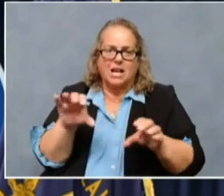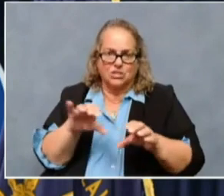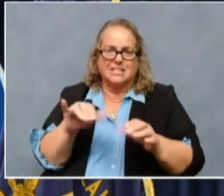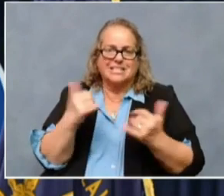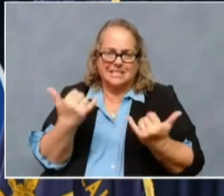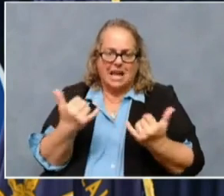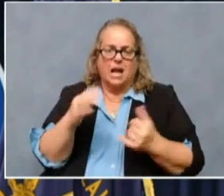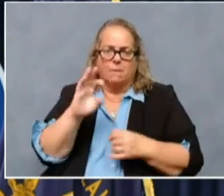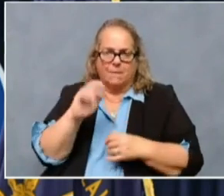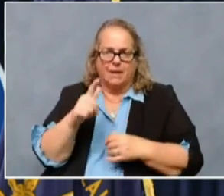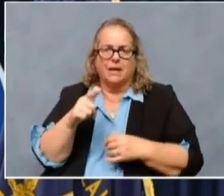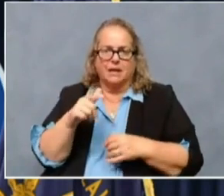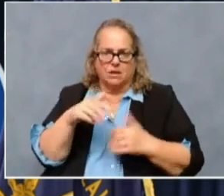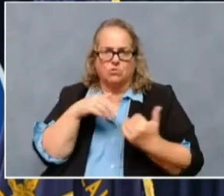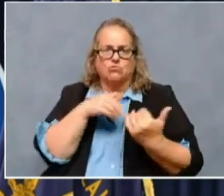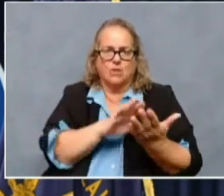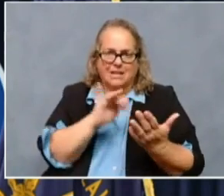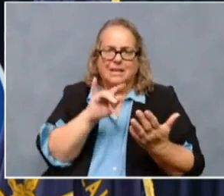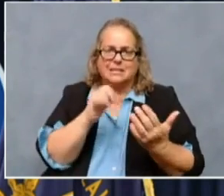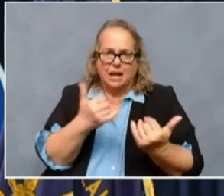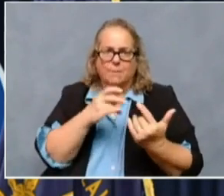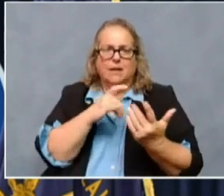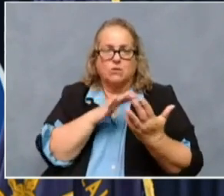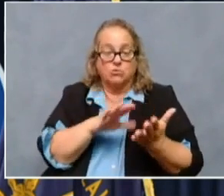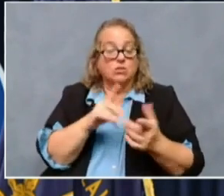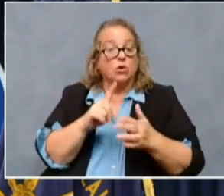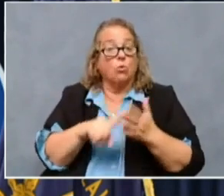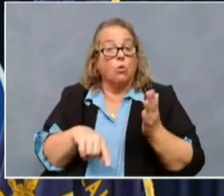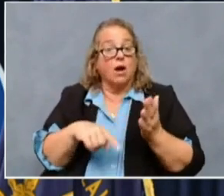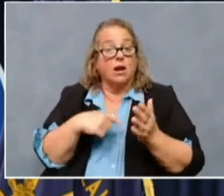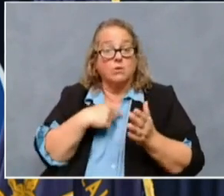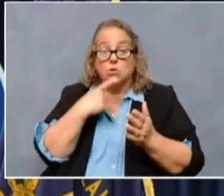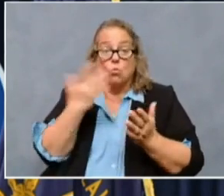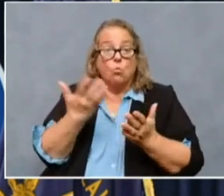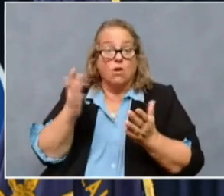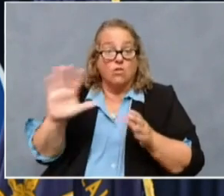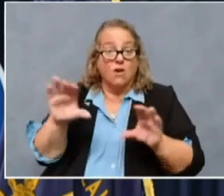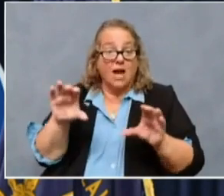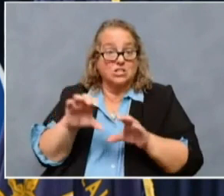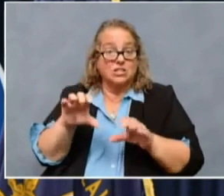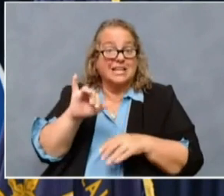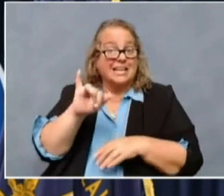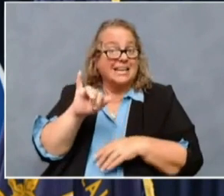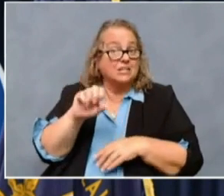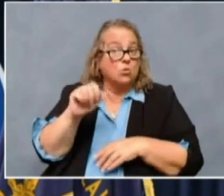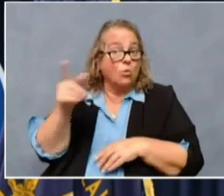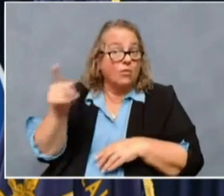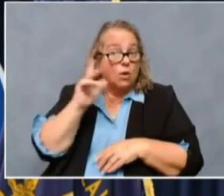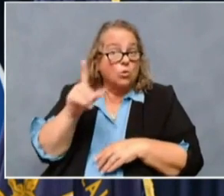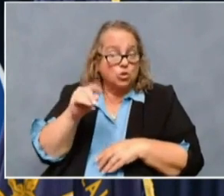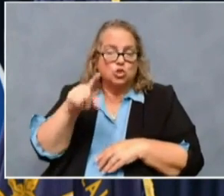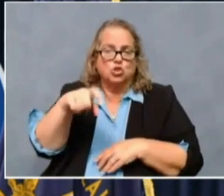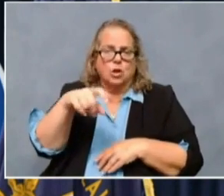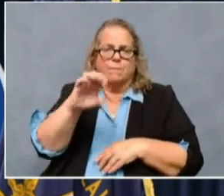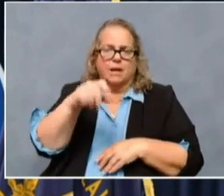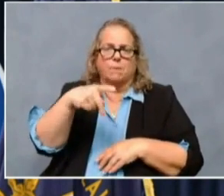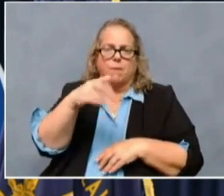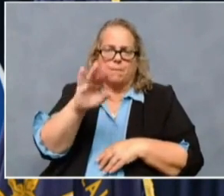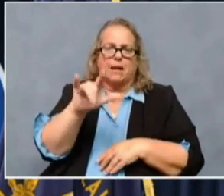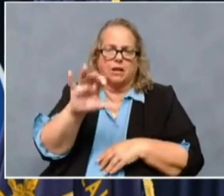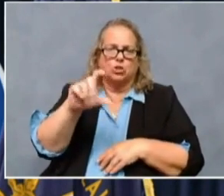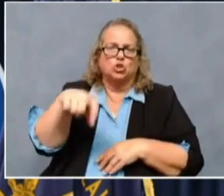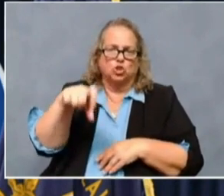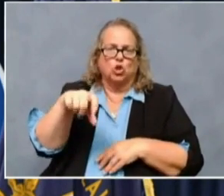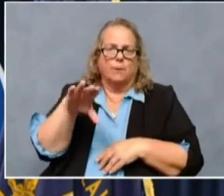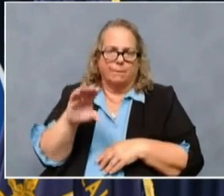Now, I will say, um, I think that what that action is ought to be public since the issue is is so public. And I say that, um,